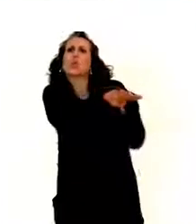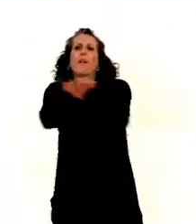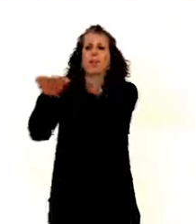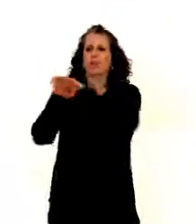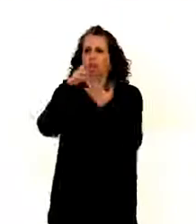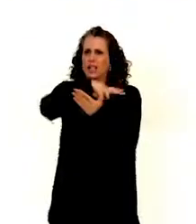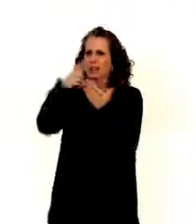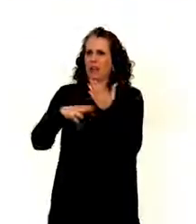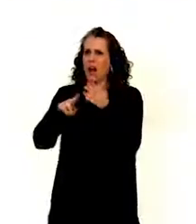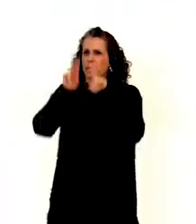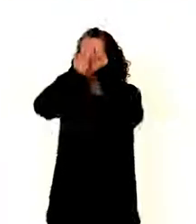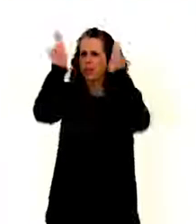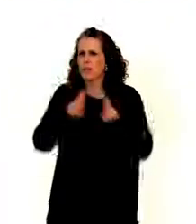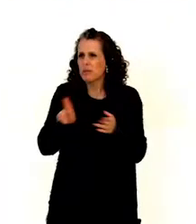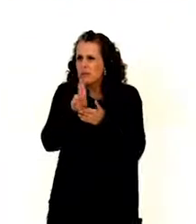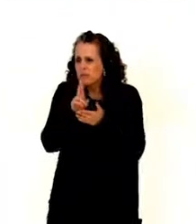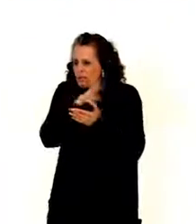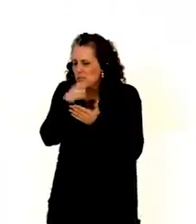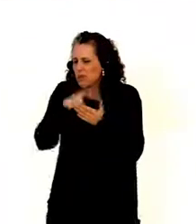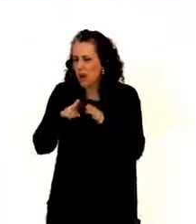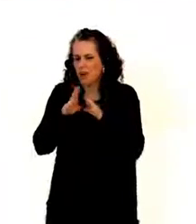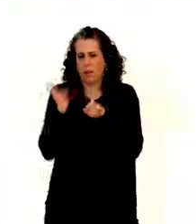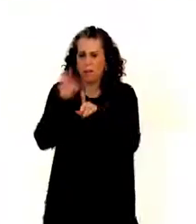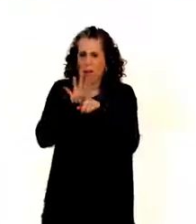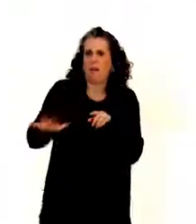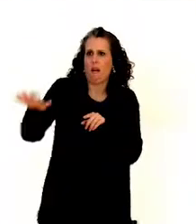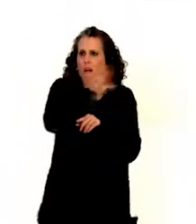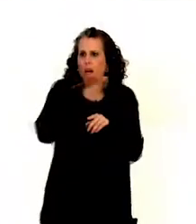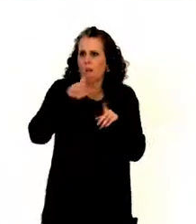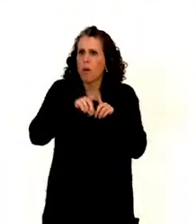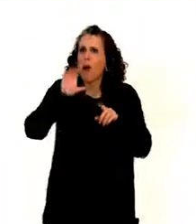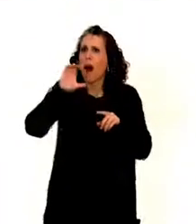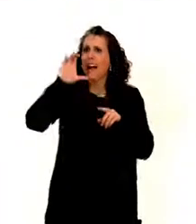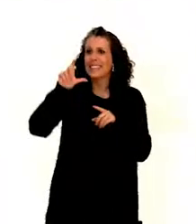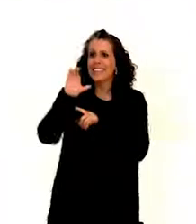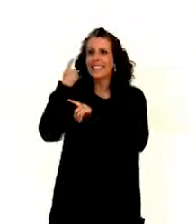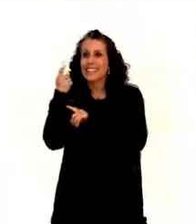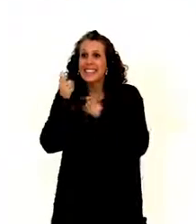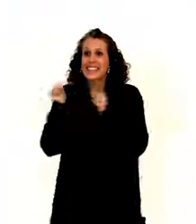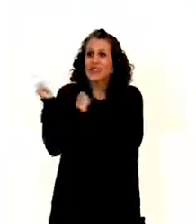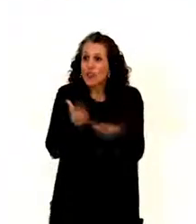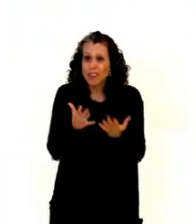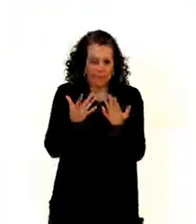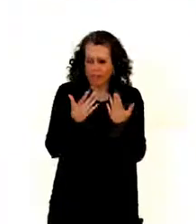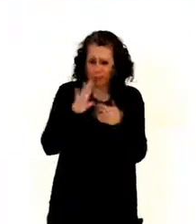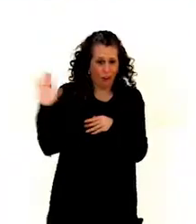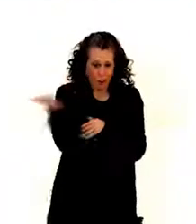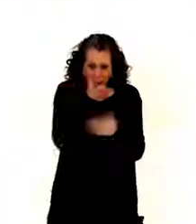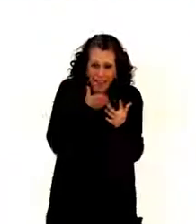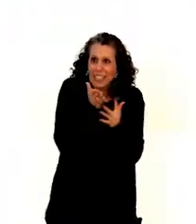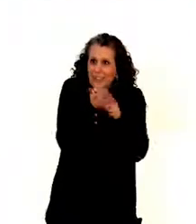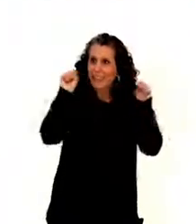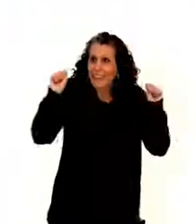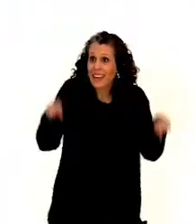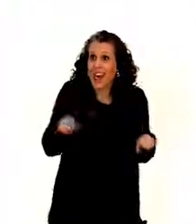produced goods, objects, infrastructure, ICT services, all of them are made accessible. If you forget to do that,